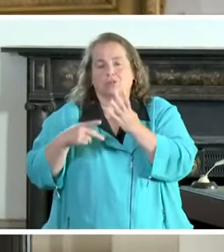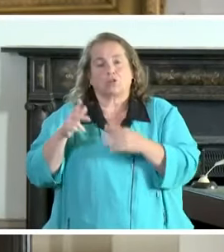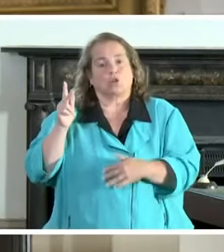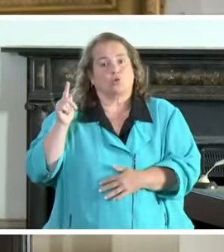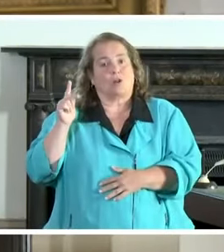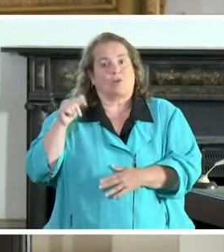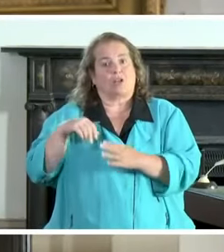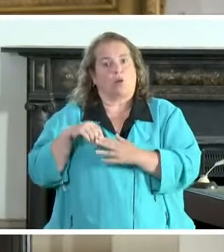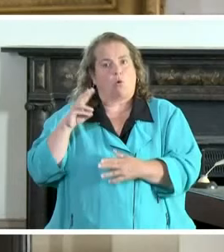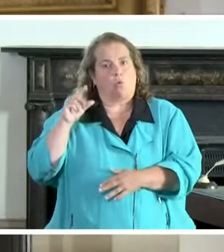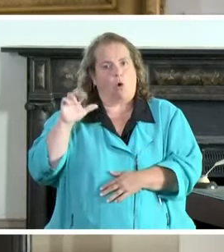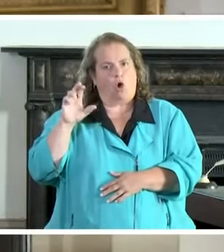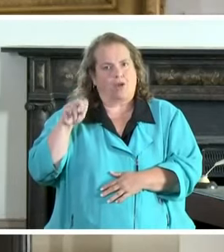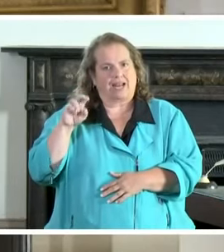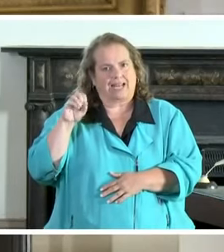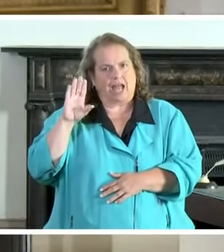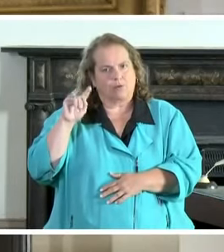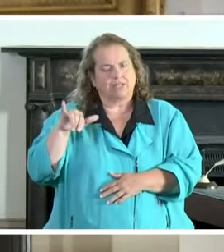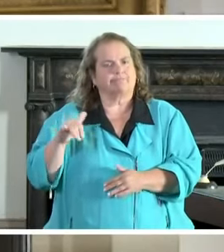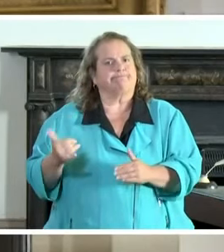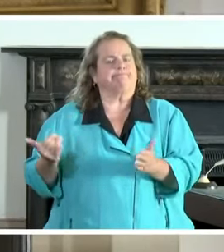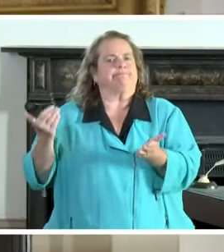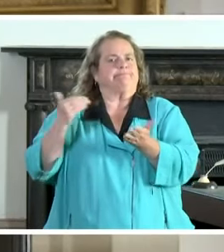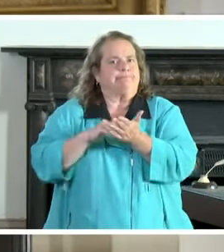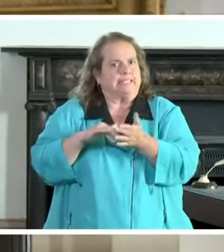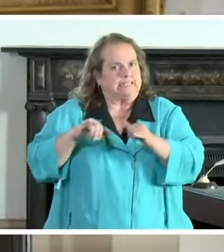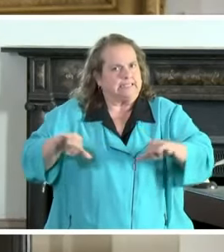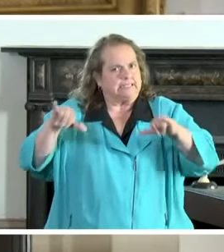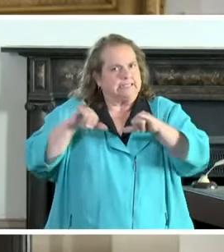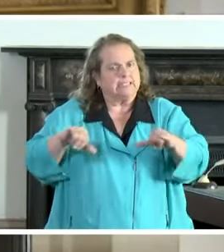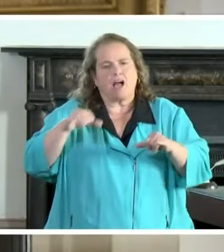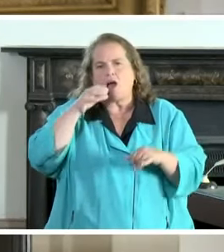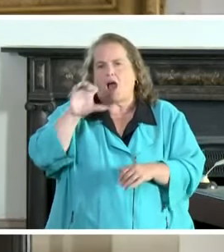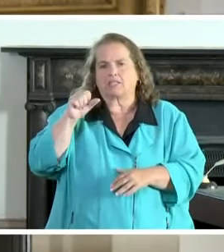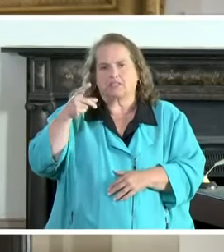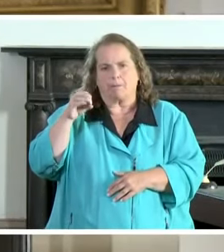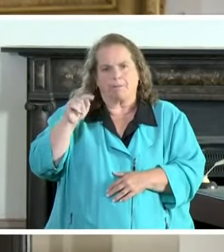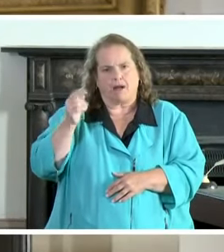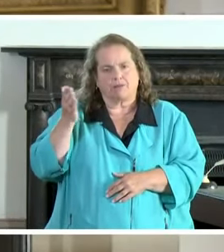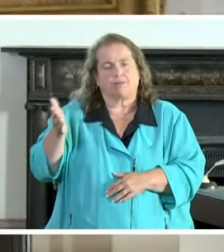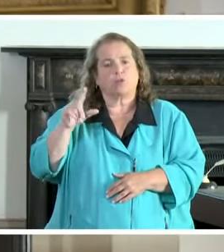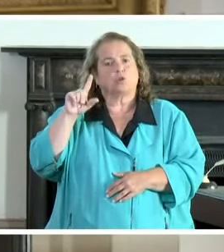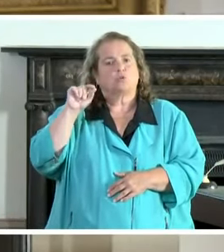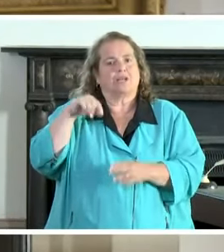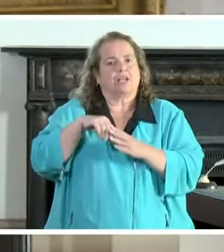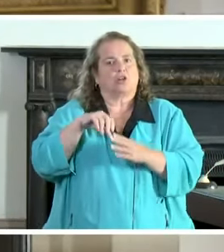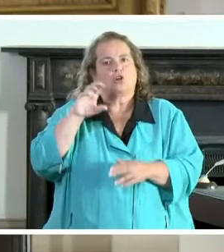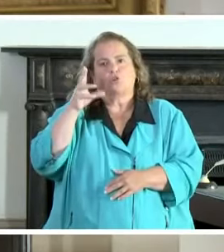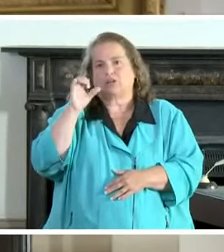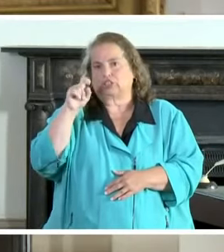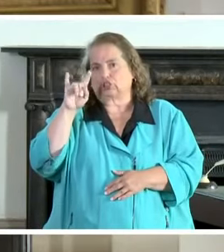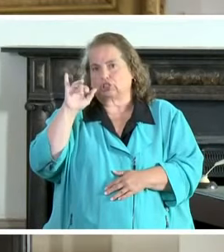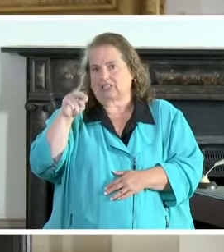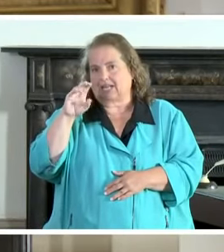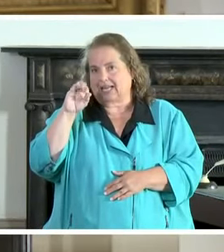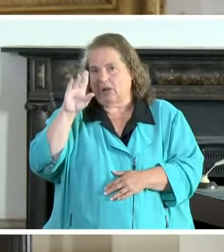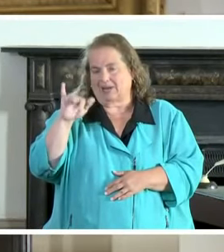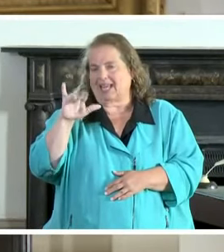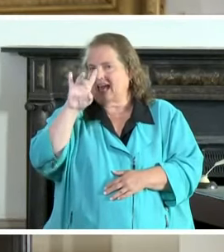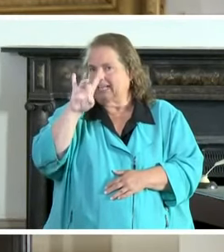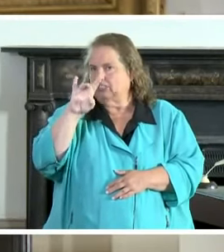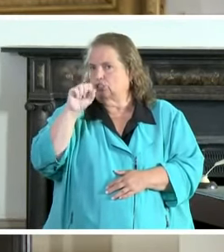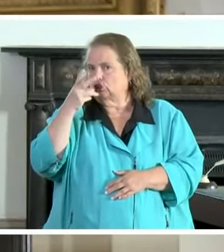in warren county we continue to see that as a hot spot 20 in christian county 8 in